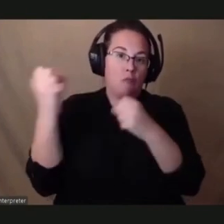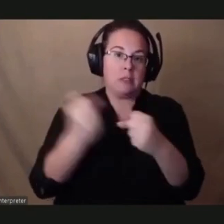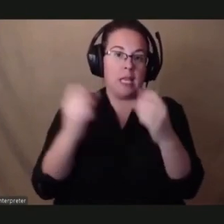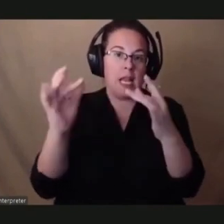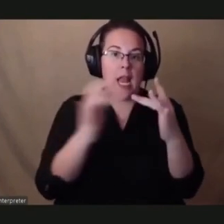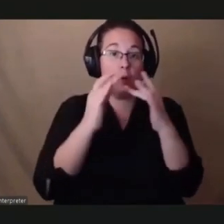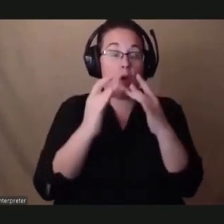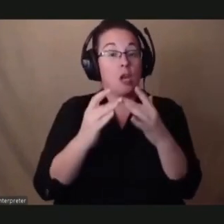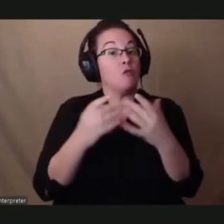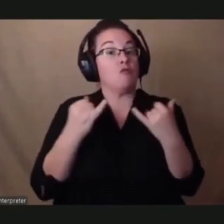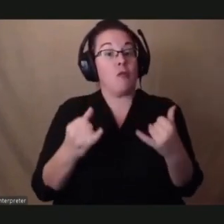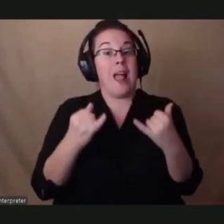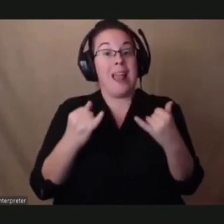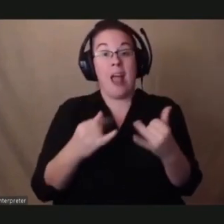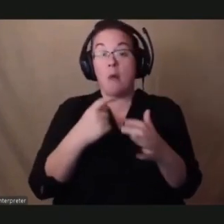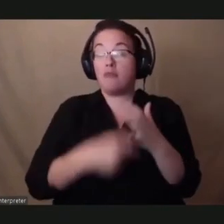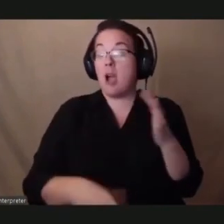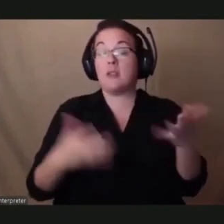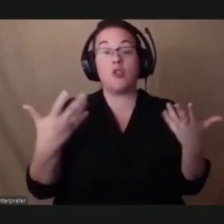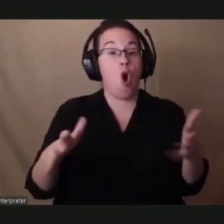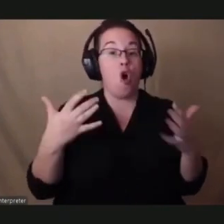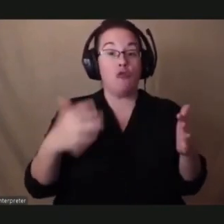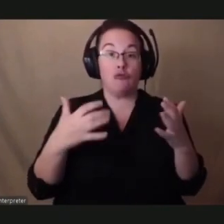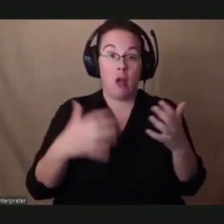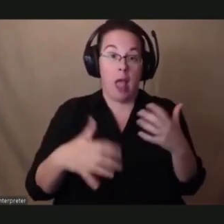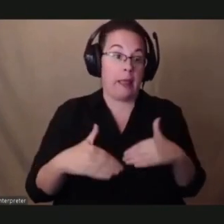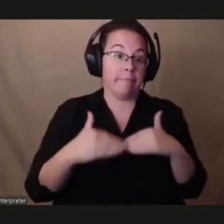Thank you, and I am happy to answer any further questions.